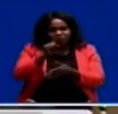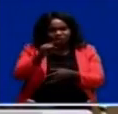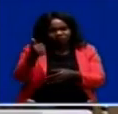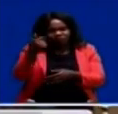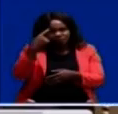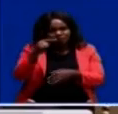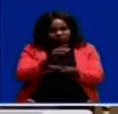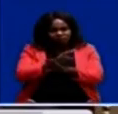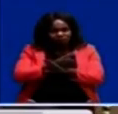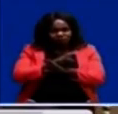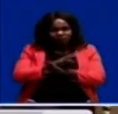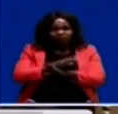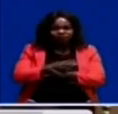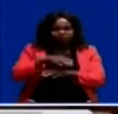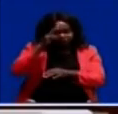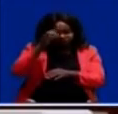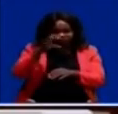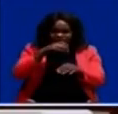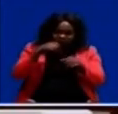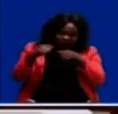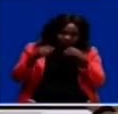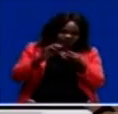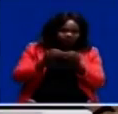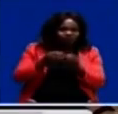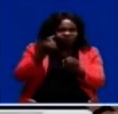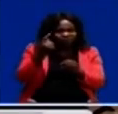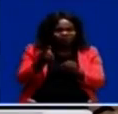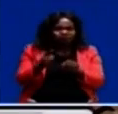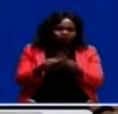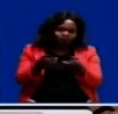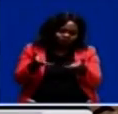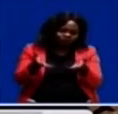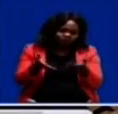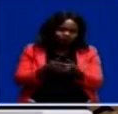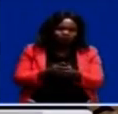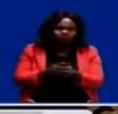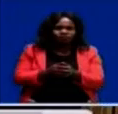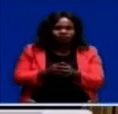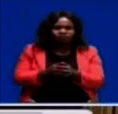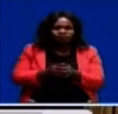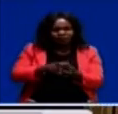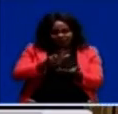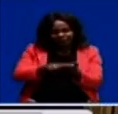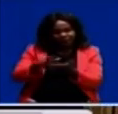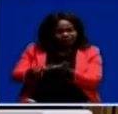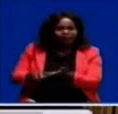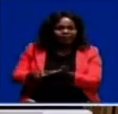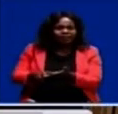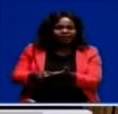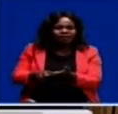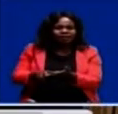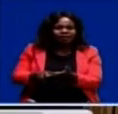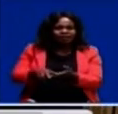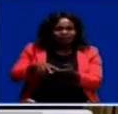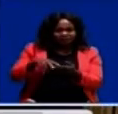Zambia, we identified agriculture as number one. And I'm glad that here you are. The agreement you have signed with your brothers here reflects that